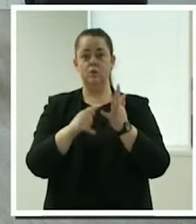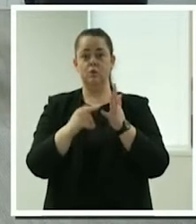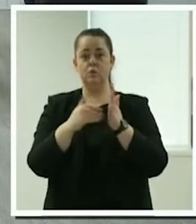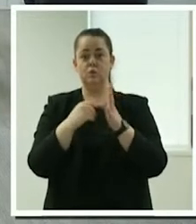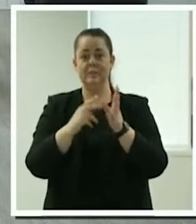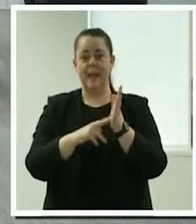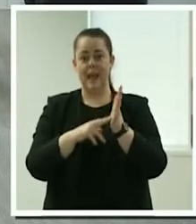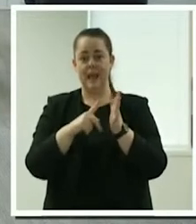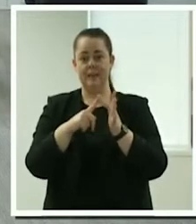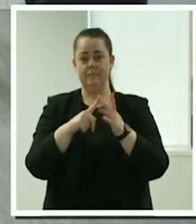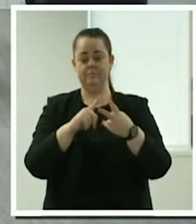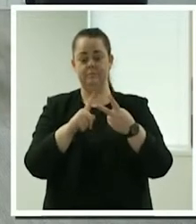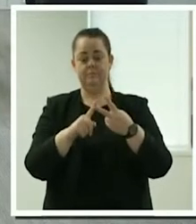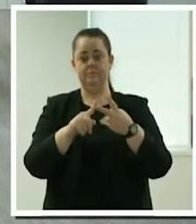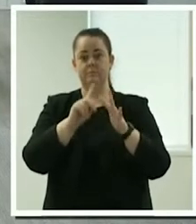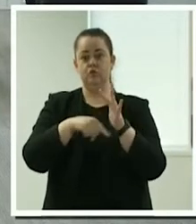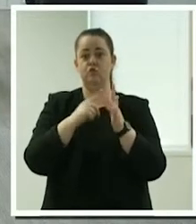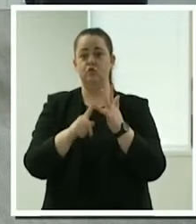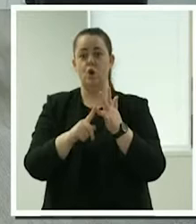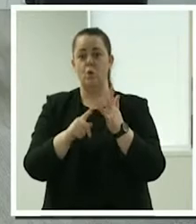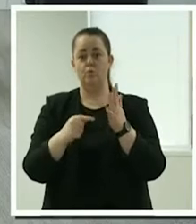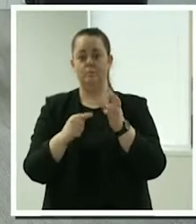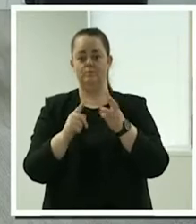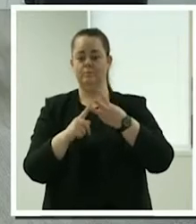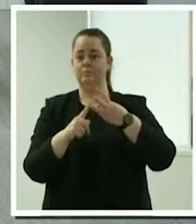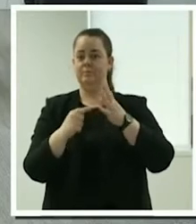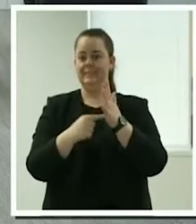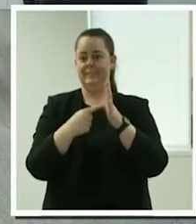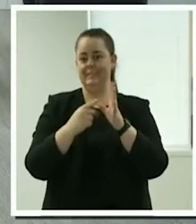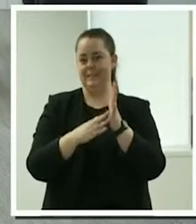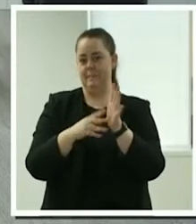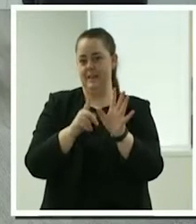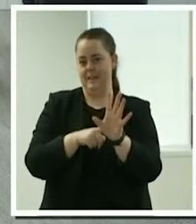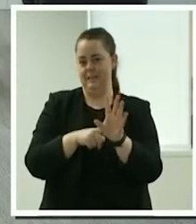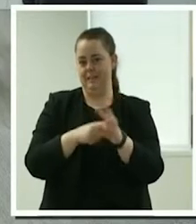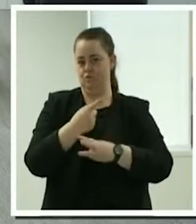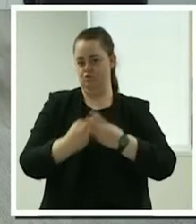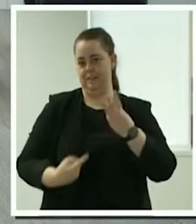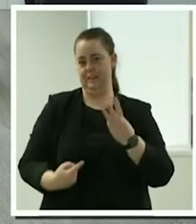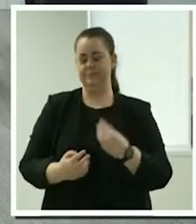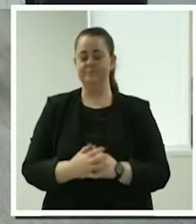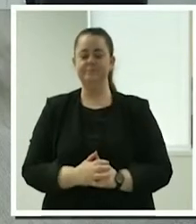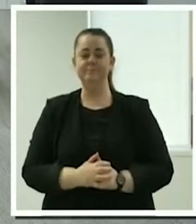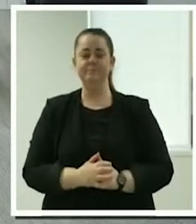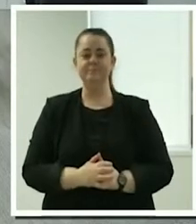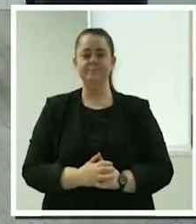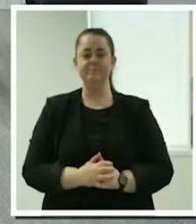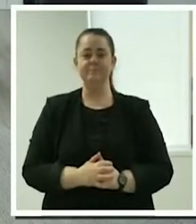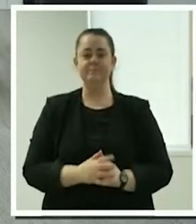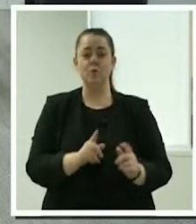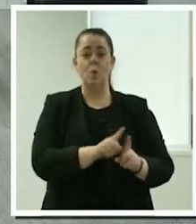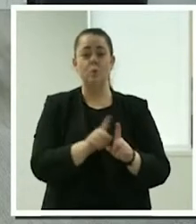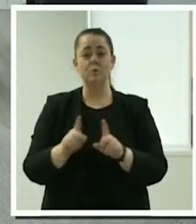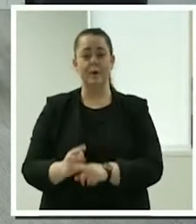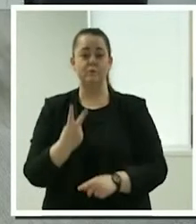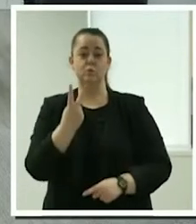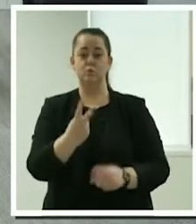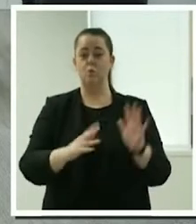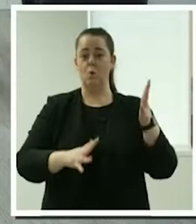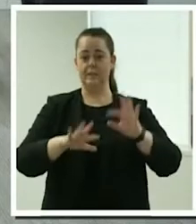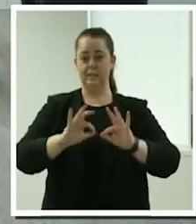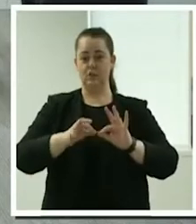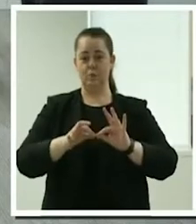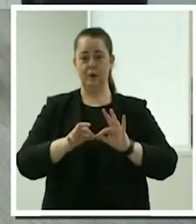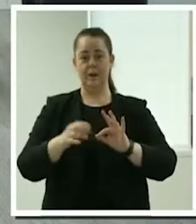Jo Calabria and also Tammy Hager, who is closest to me. I'd also like to thank our Auslan translators who are here with us today,